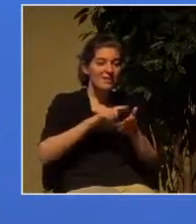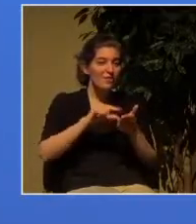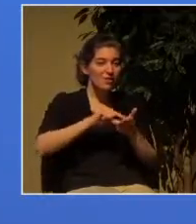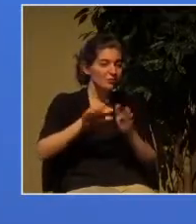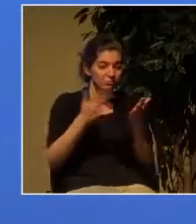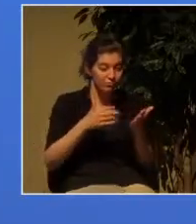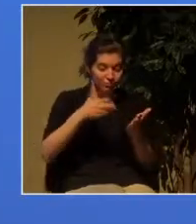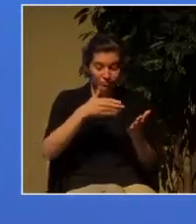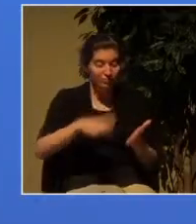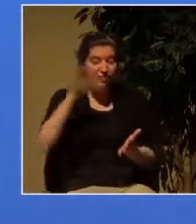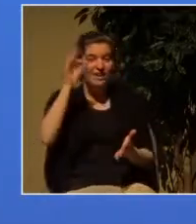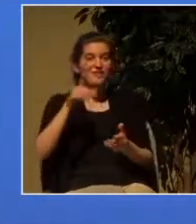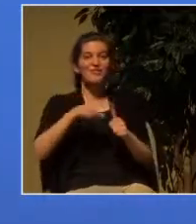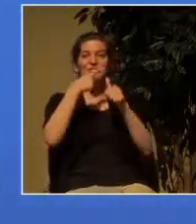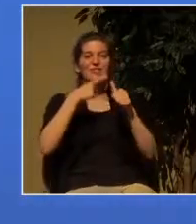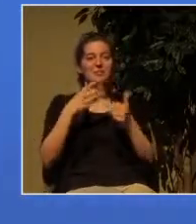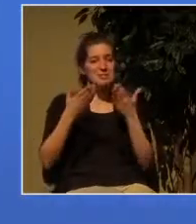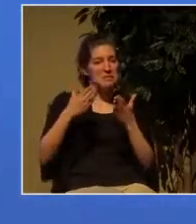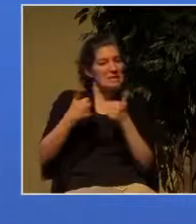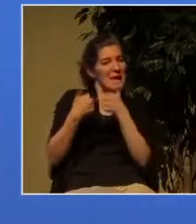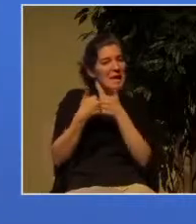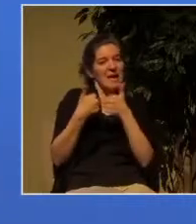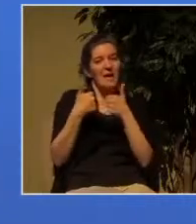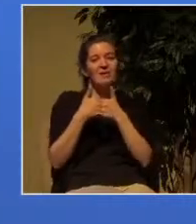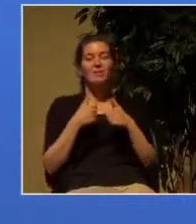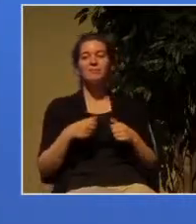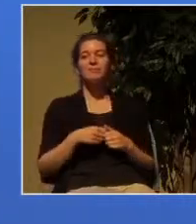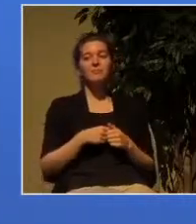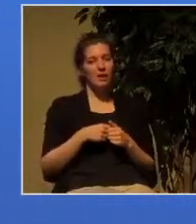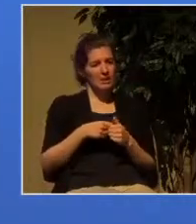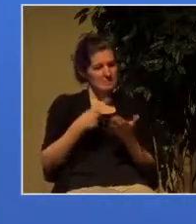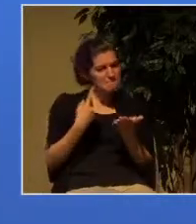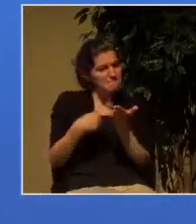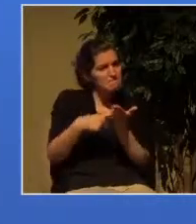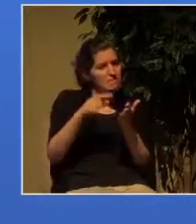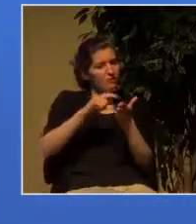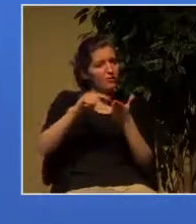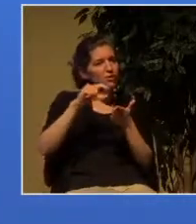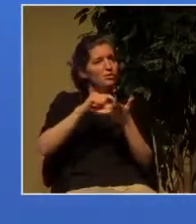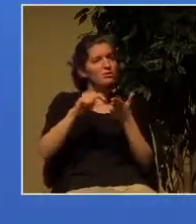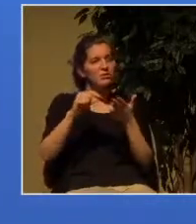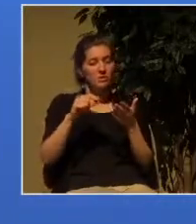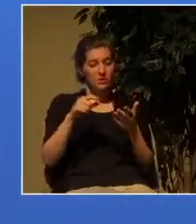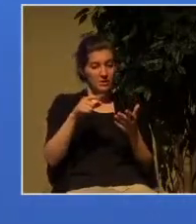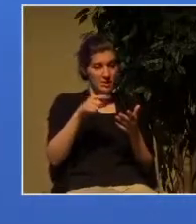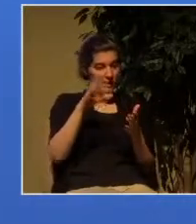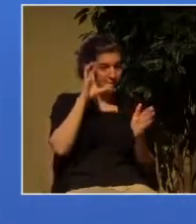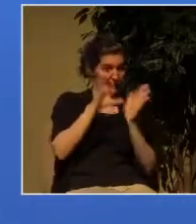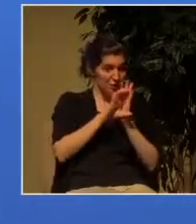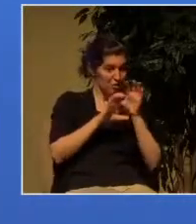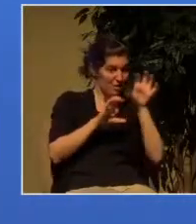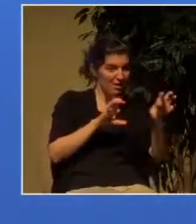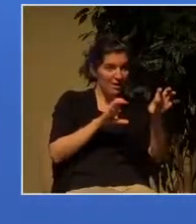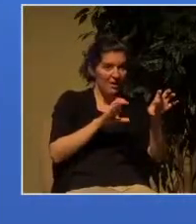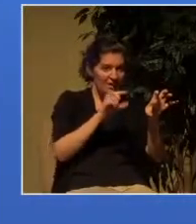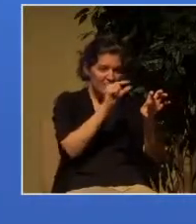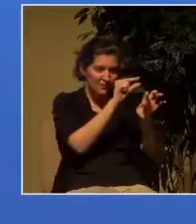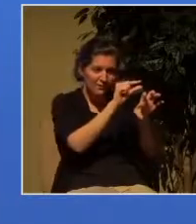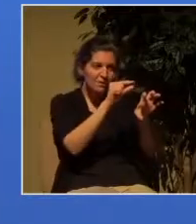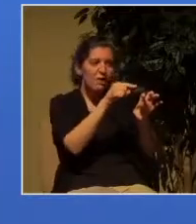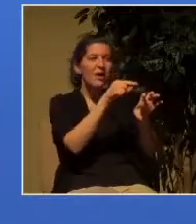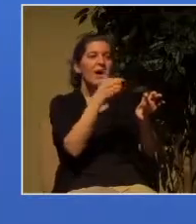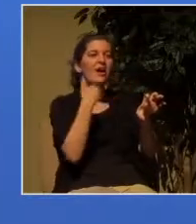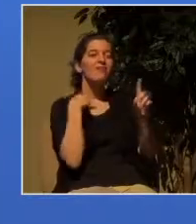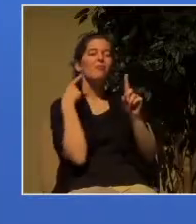referred to in the process of trying to communicate this particular truth so to carry on from last week